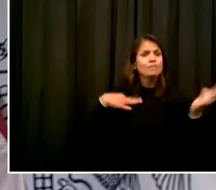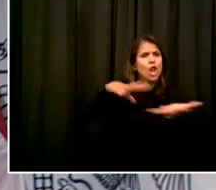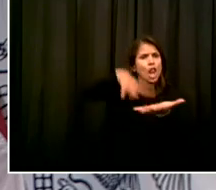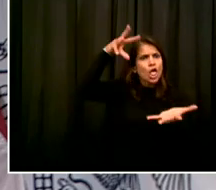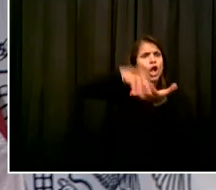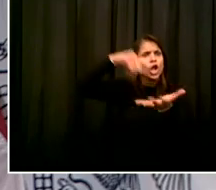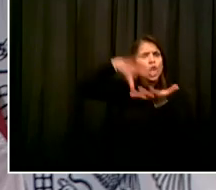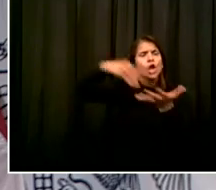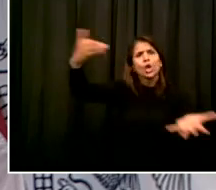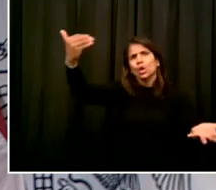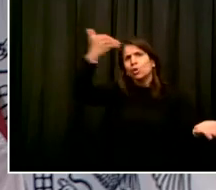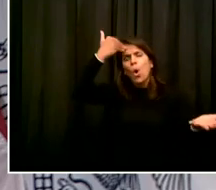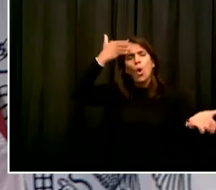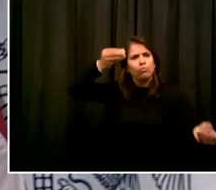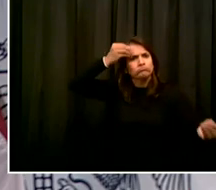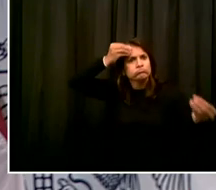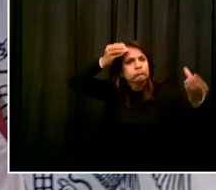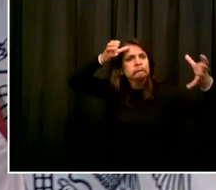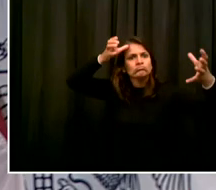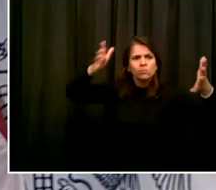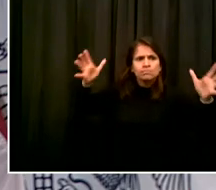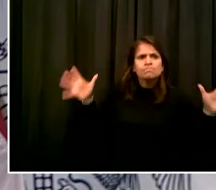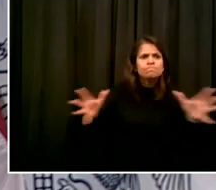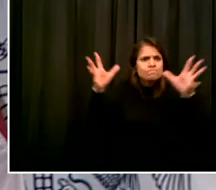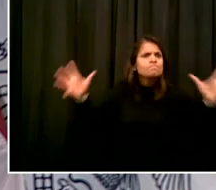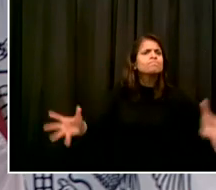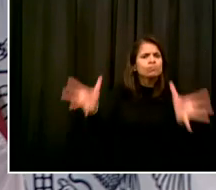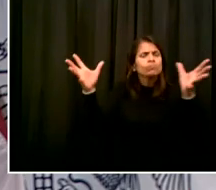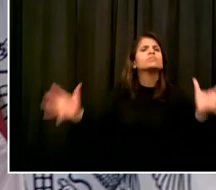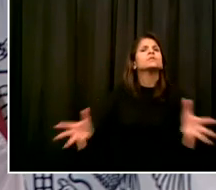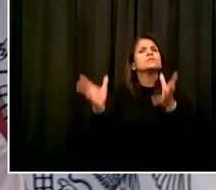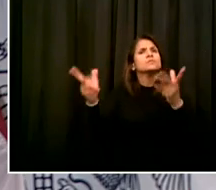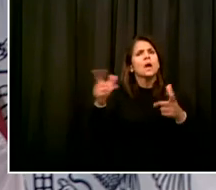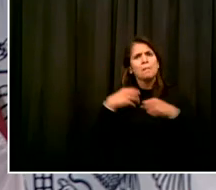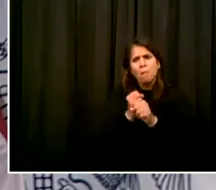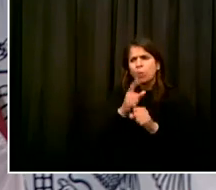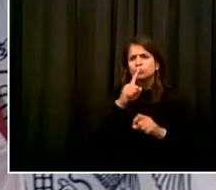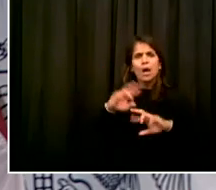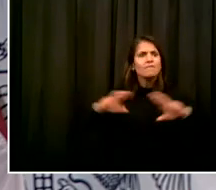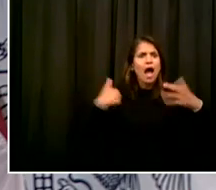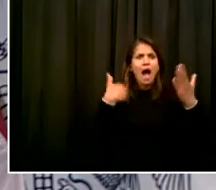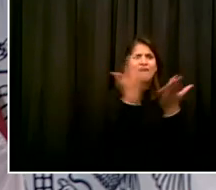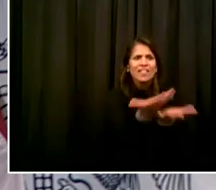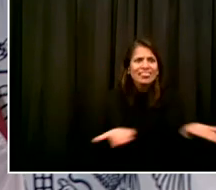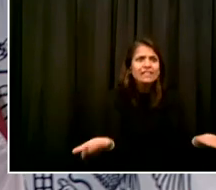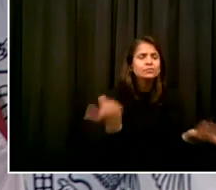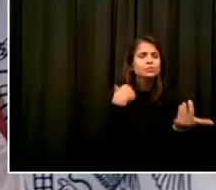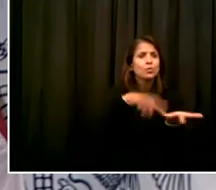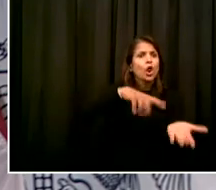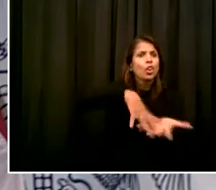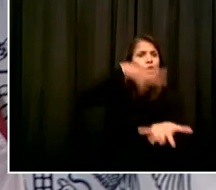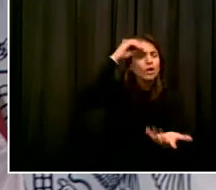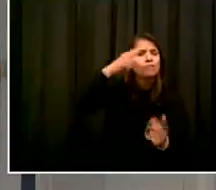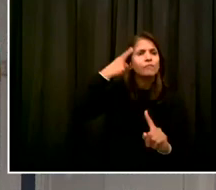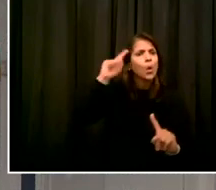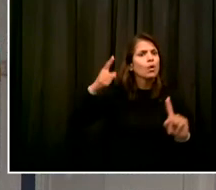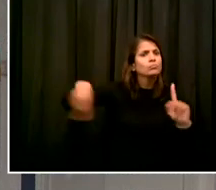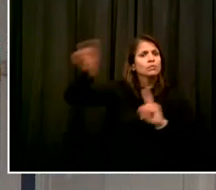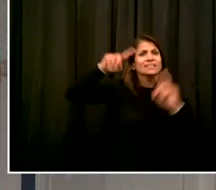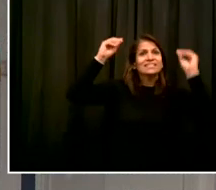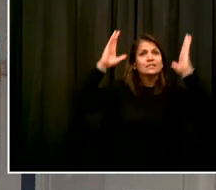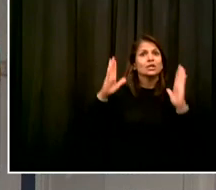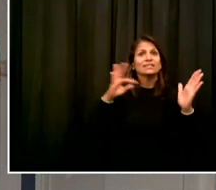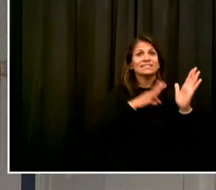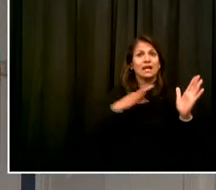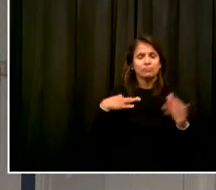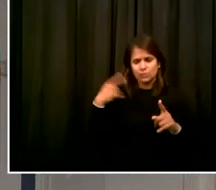city. And we're going to make sure that these resources are available to teachers whenever they need them. Go ahead, chancellor. Yes. Katie,